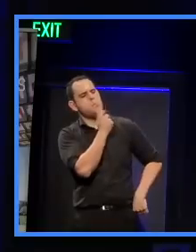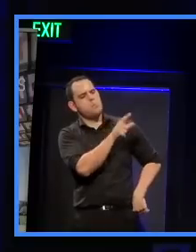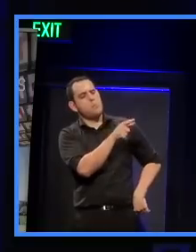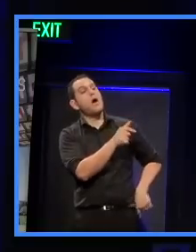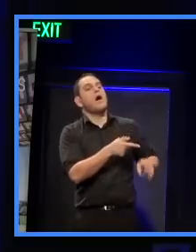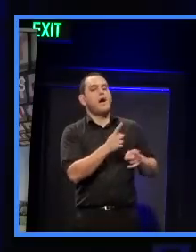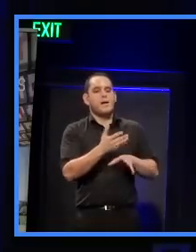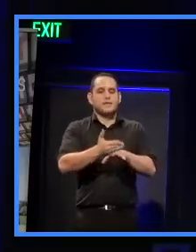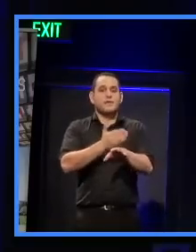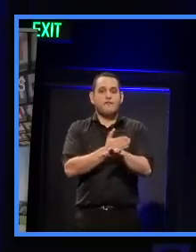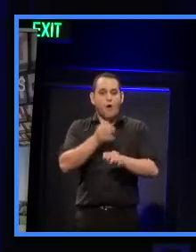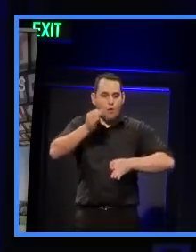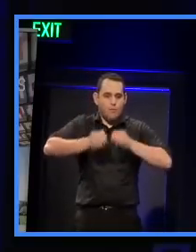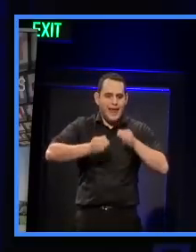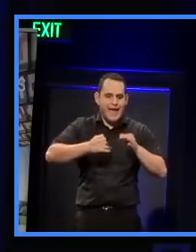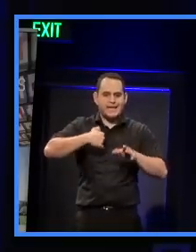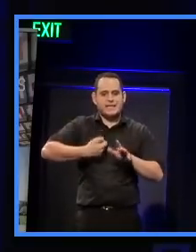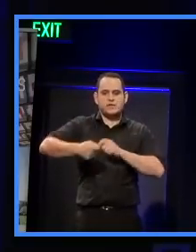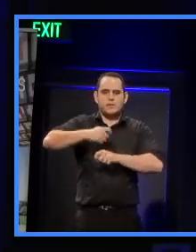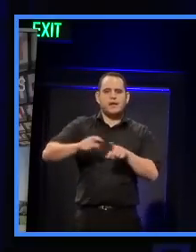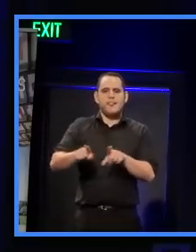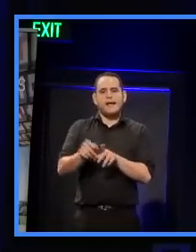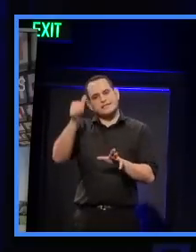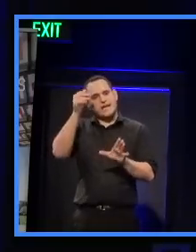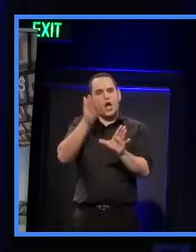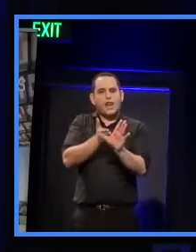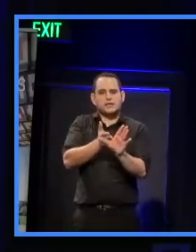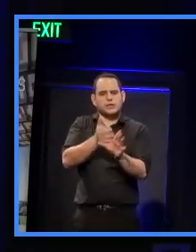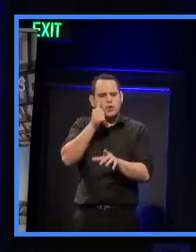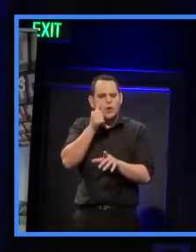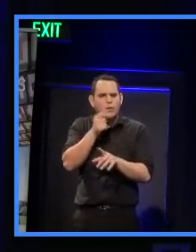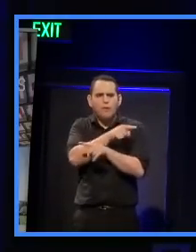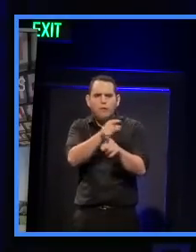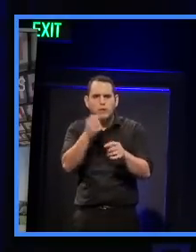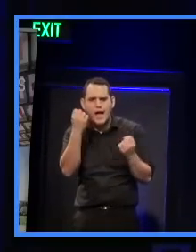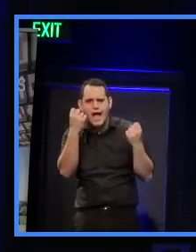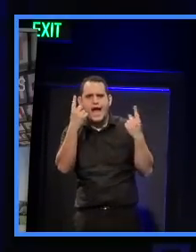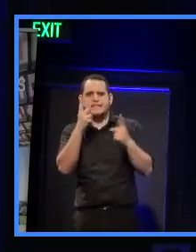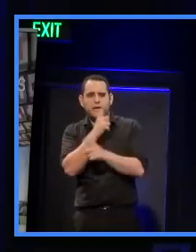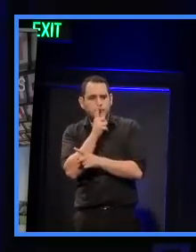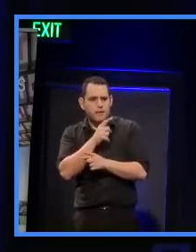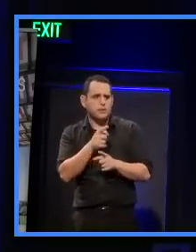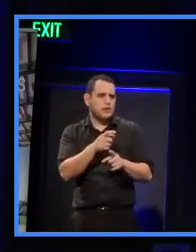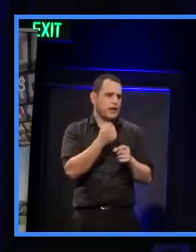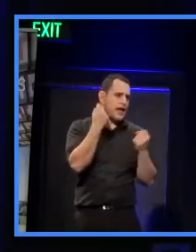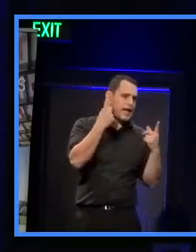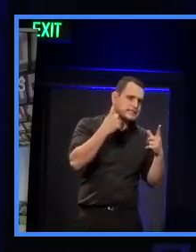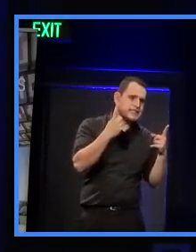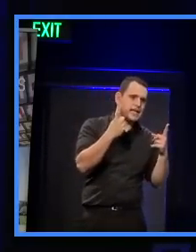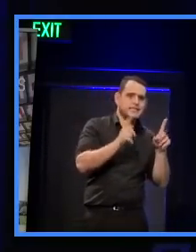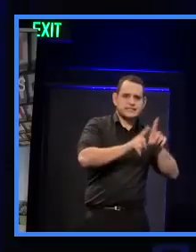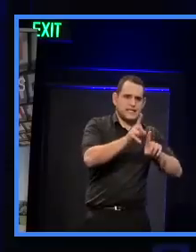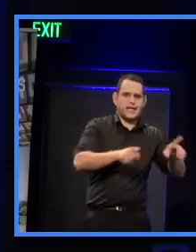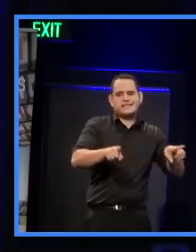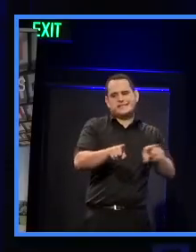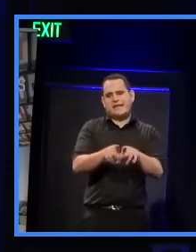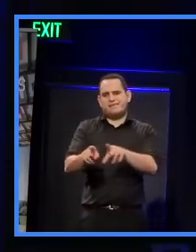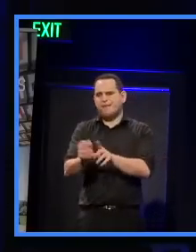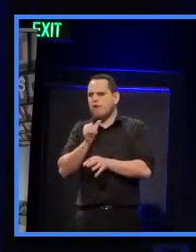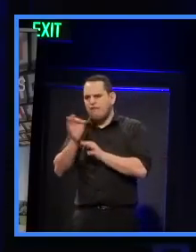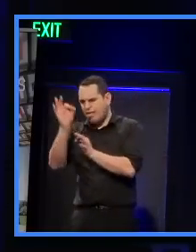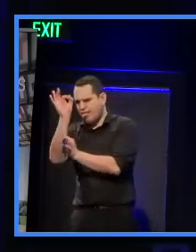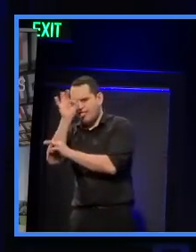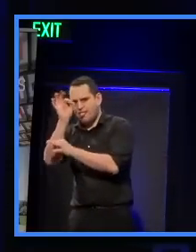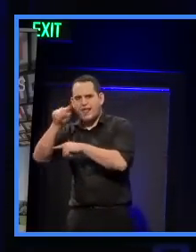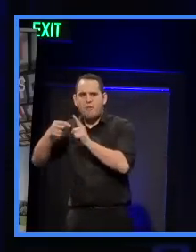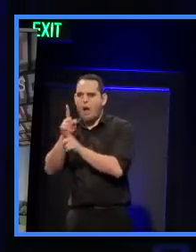before we become planners we should be psychologists, because at the end of the day understanding cities is about understanding people and if you don't understand people how